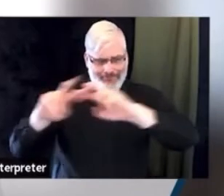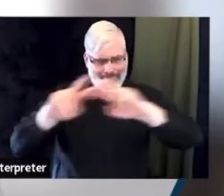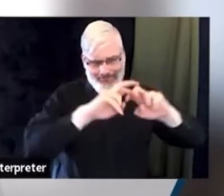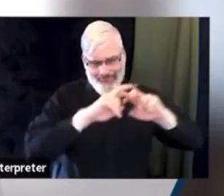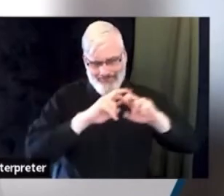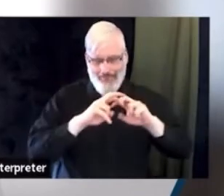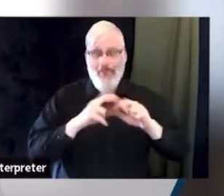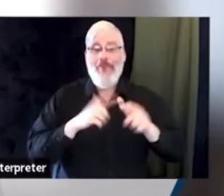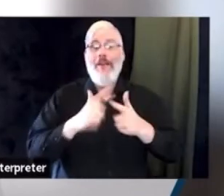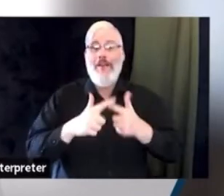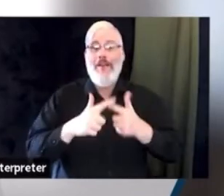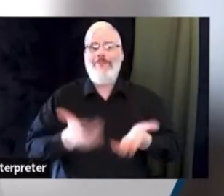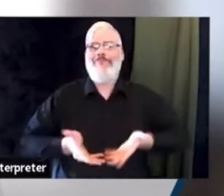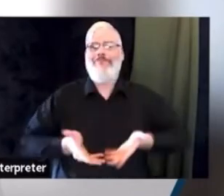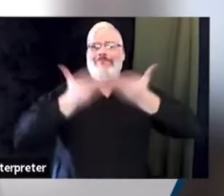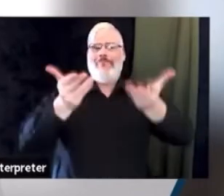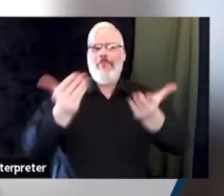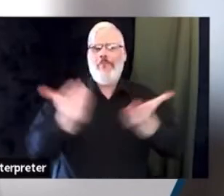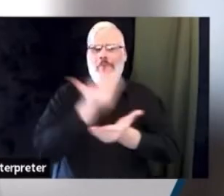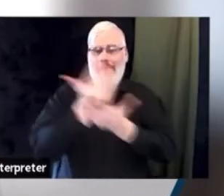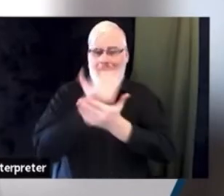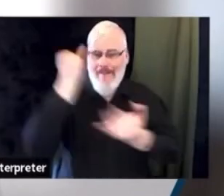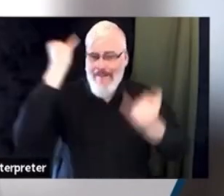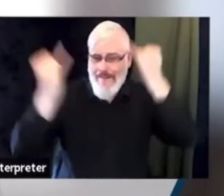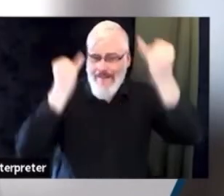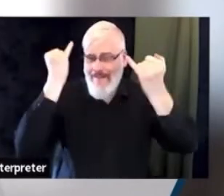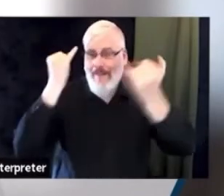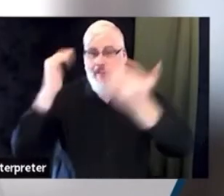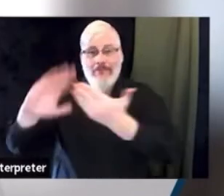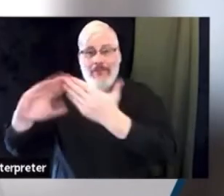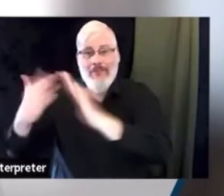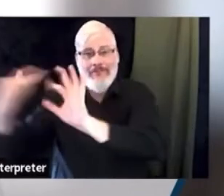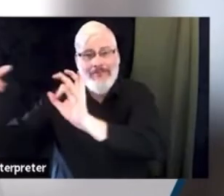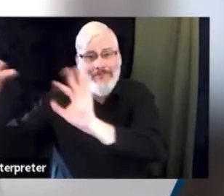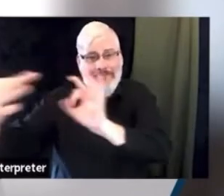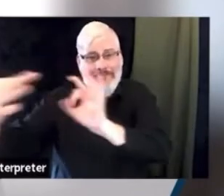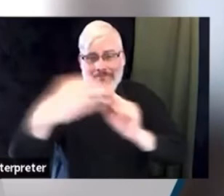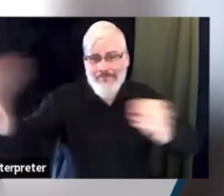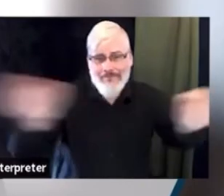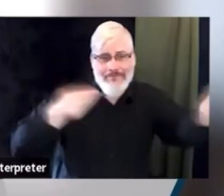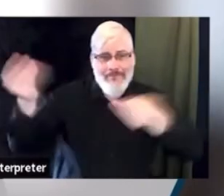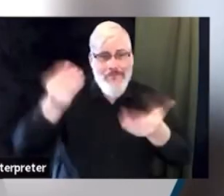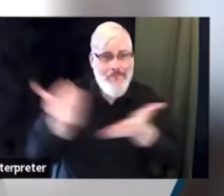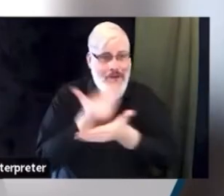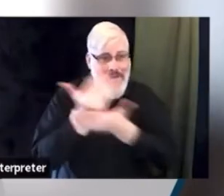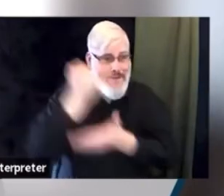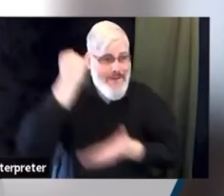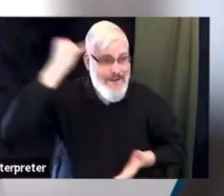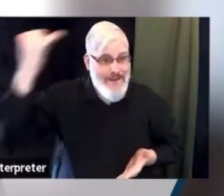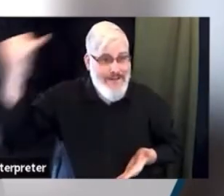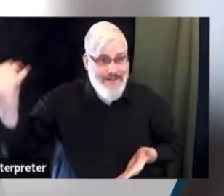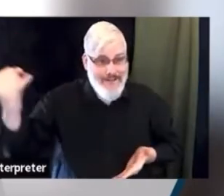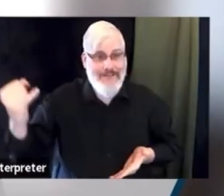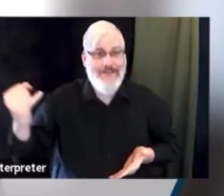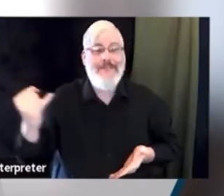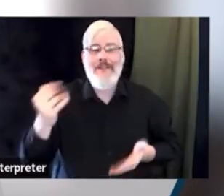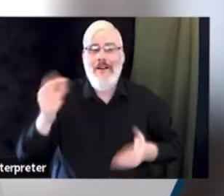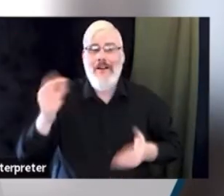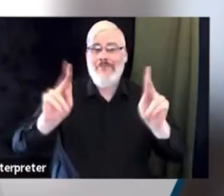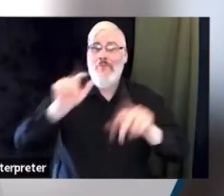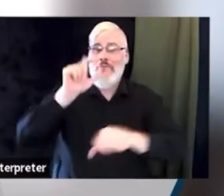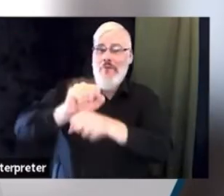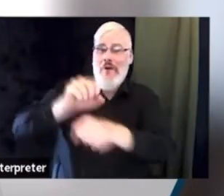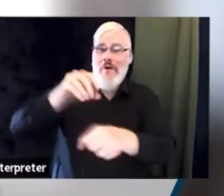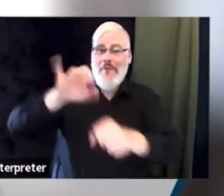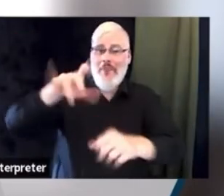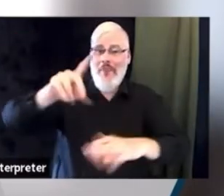are generated from within and from our field providers. I think we have to be confident, confident to apply that change to